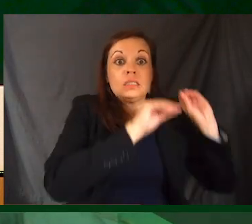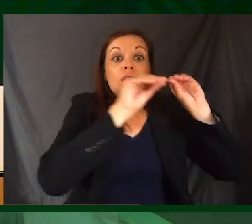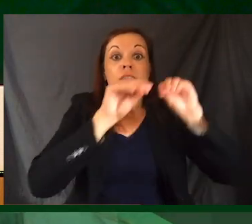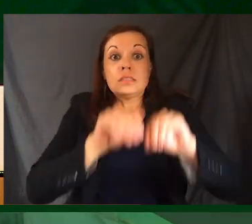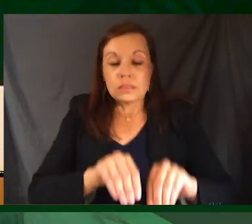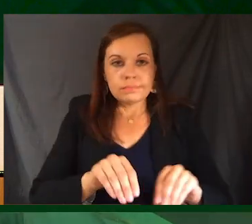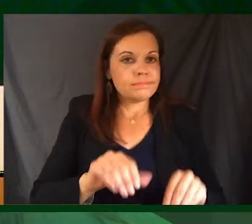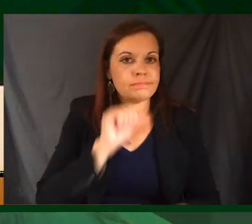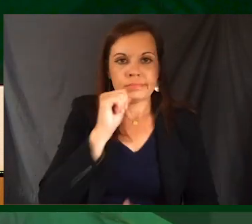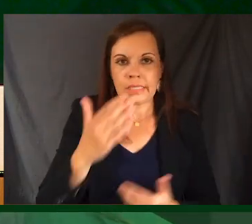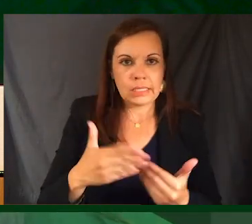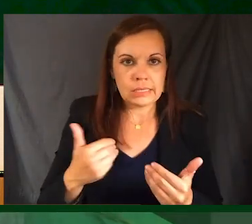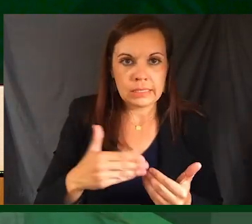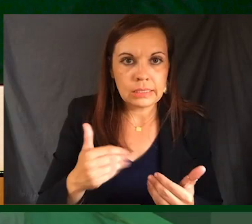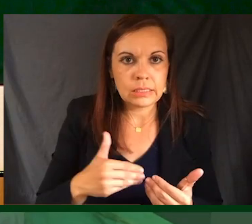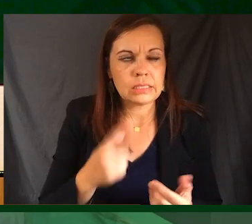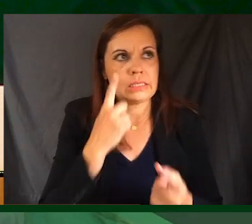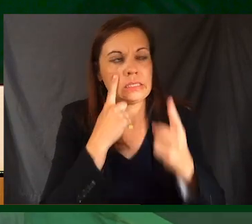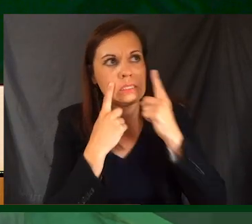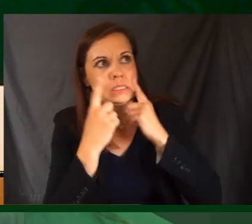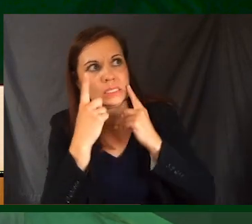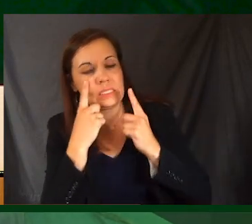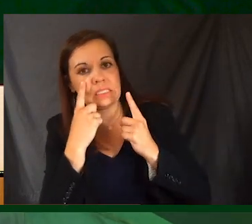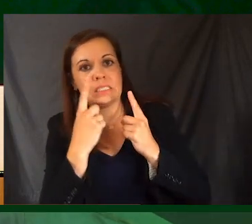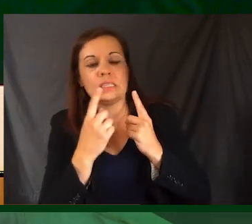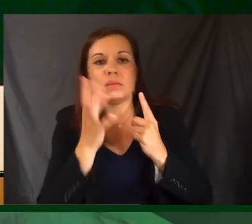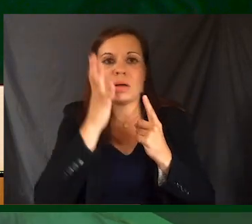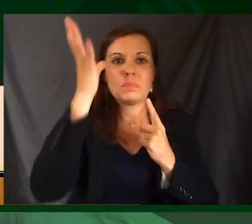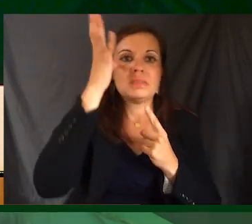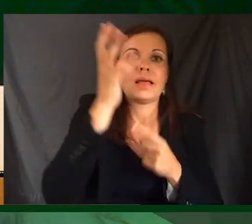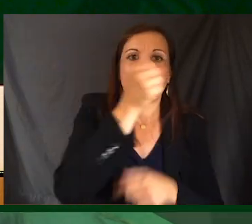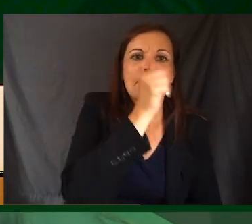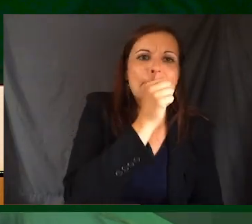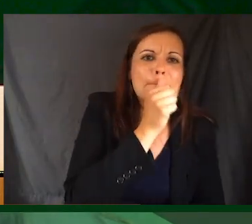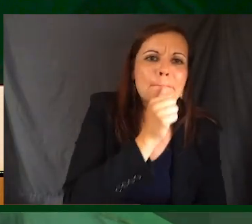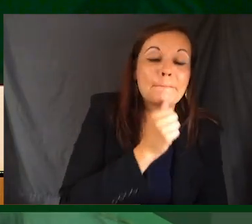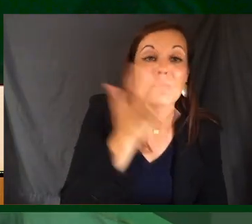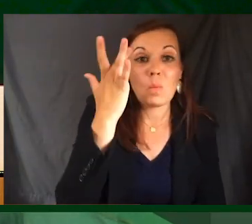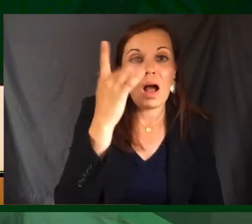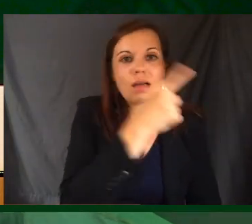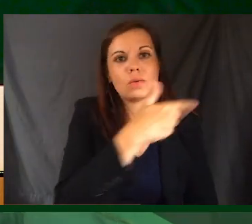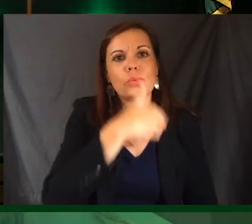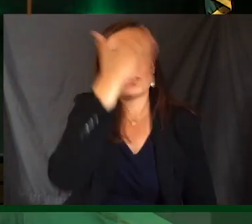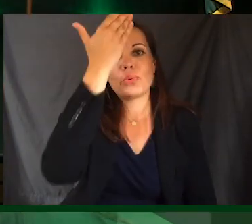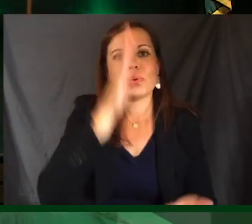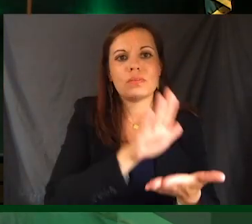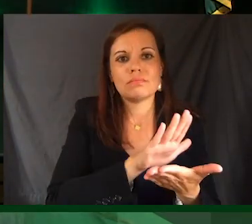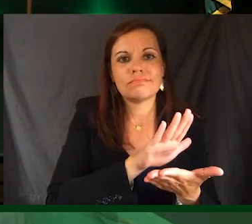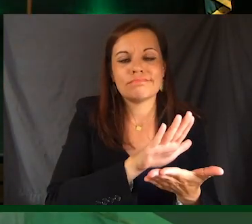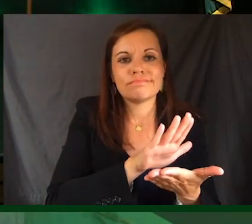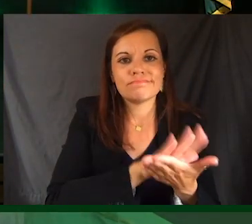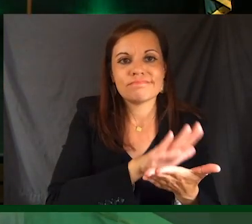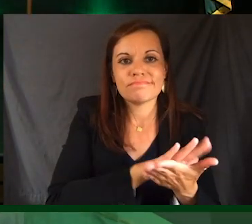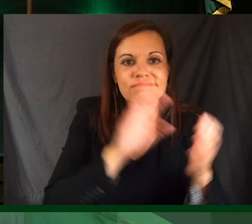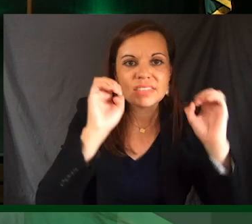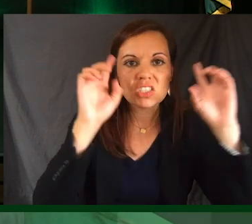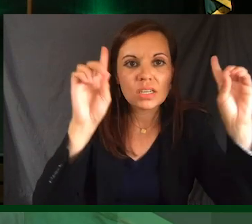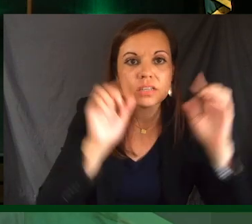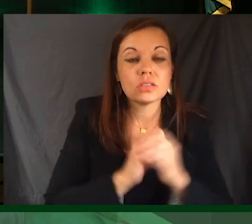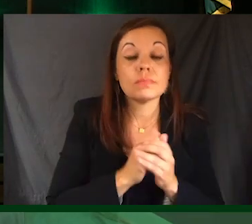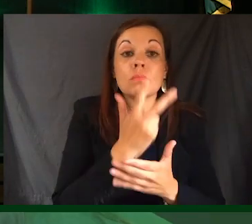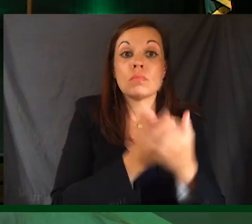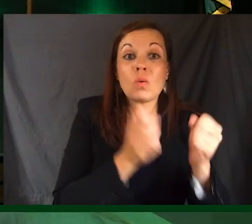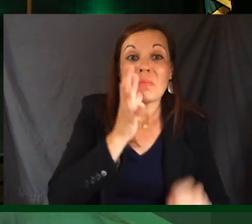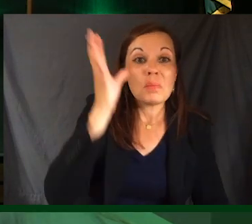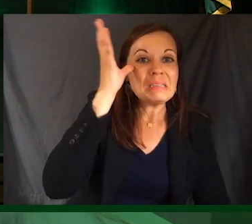and he witnessed the struggles his parents faced due to a lack of education. Neither of his parents